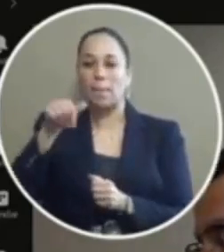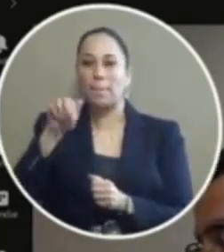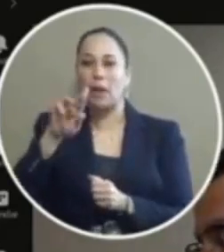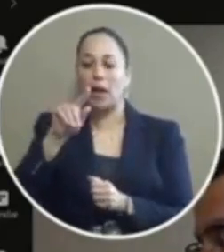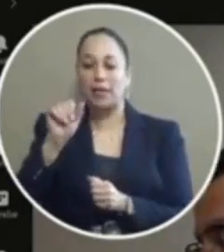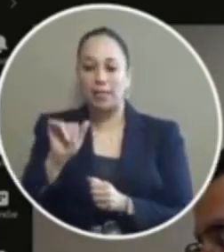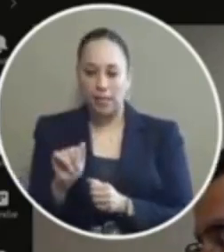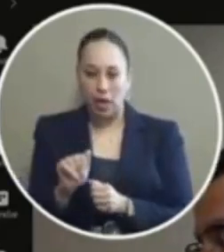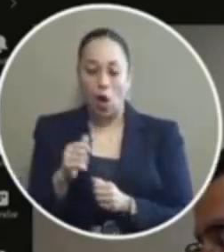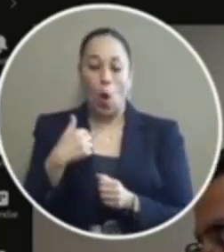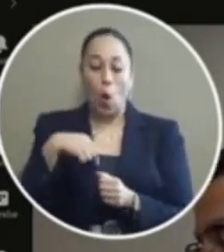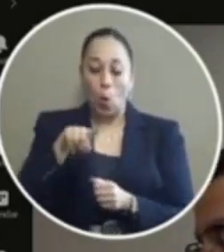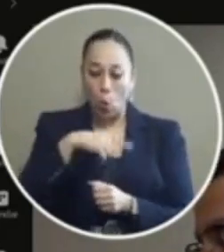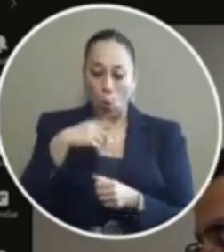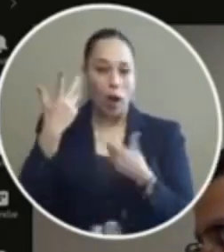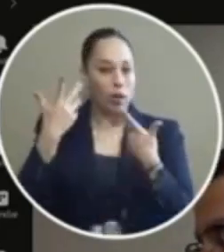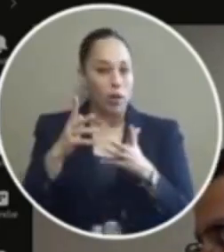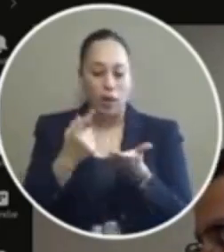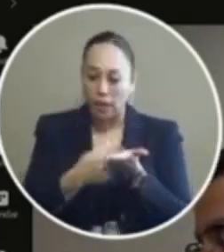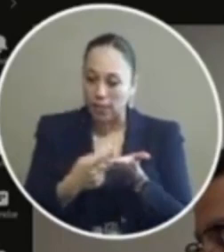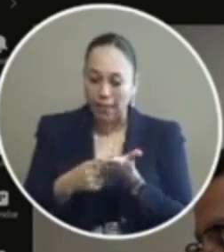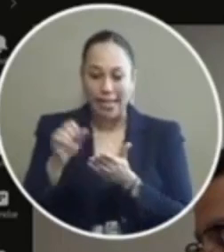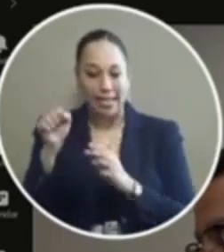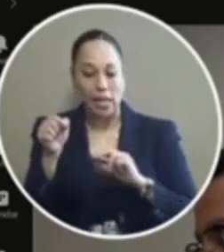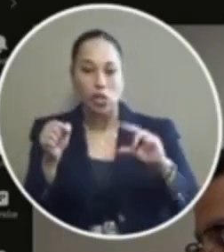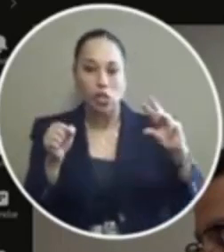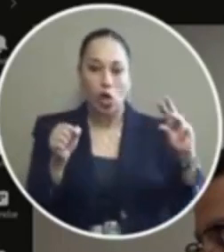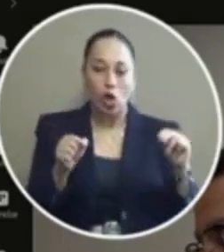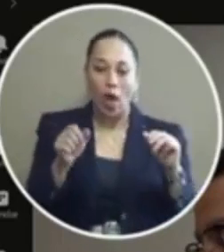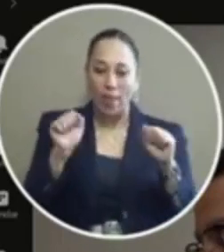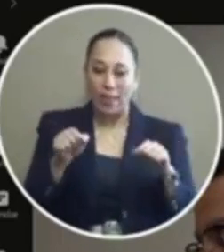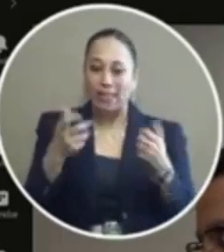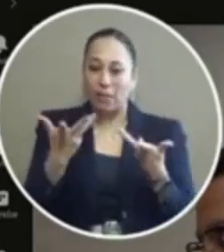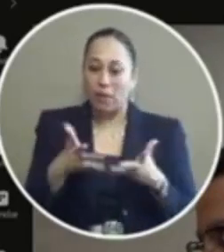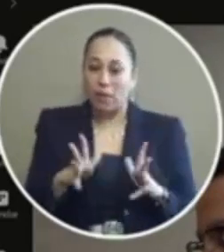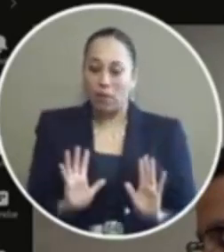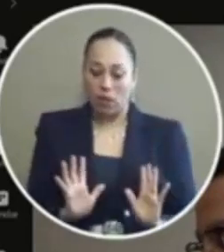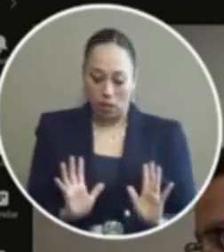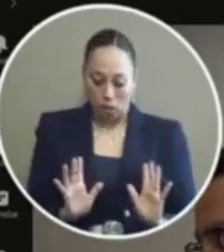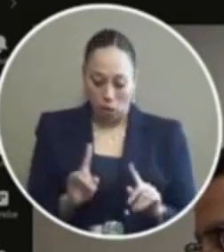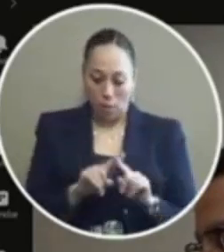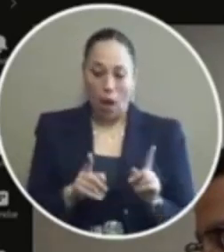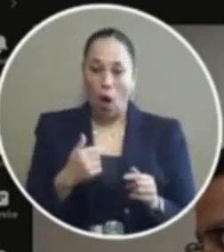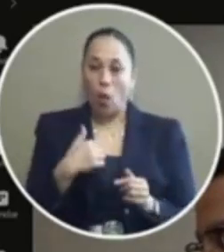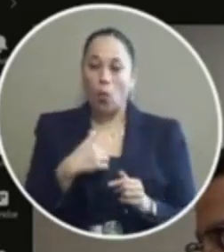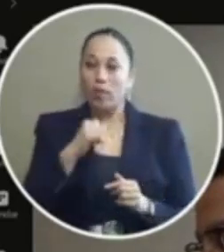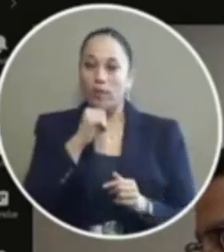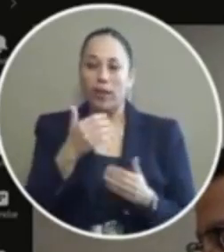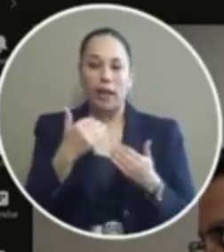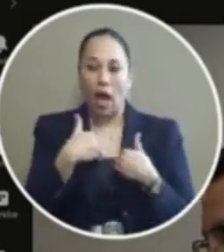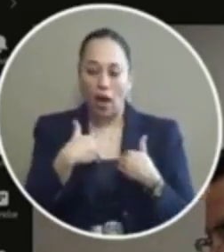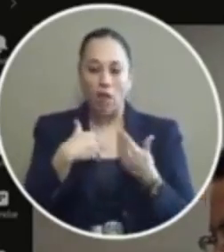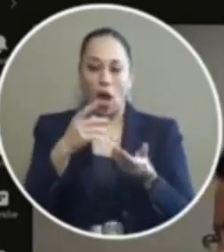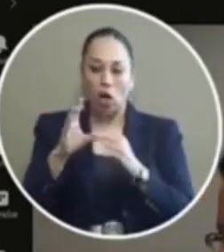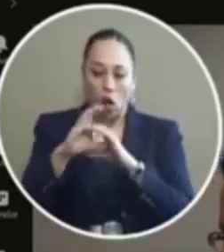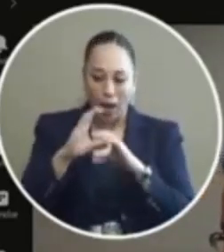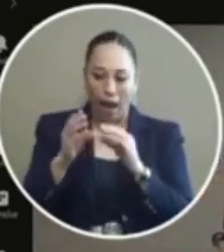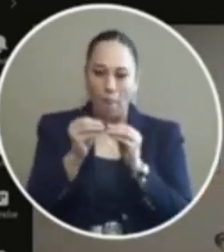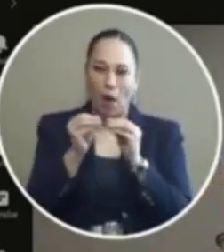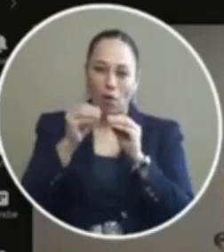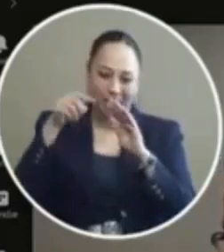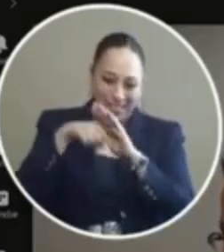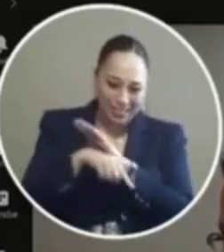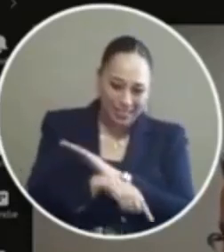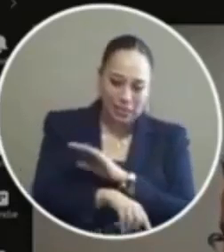we discussed as we discussed whether or not this could be done or not but we didn't actually have a conversation about the details